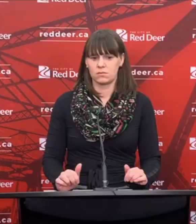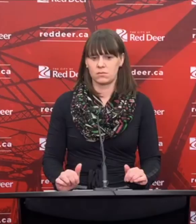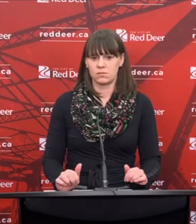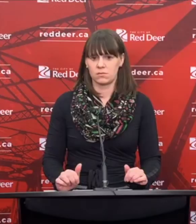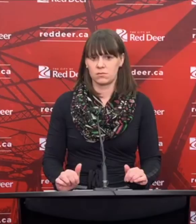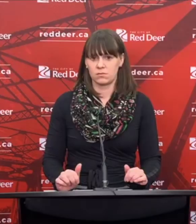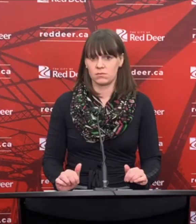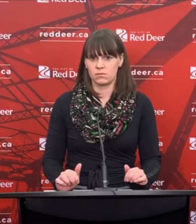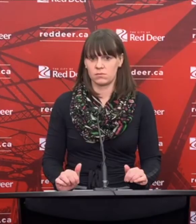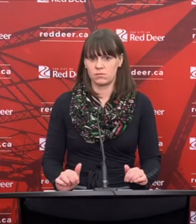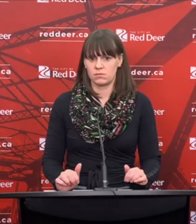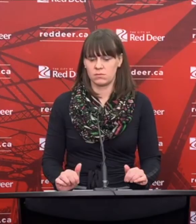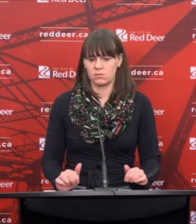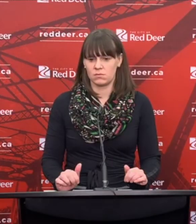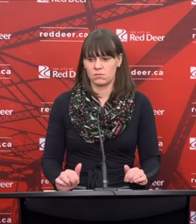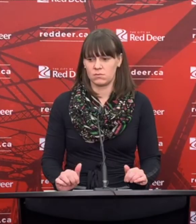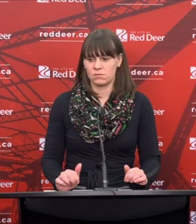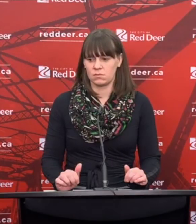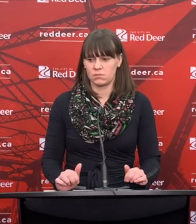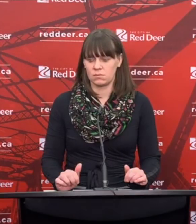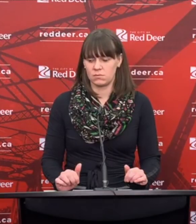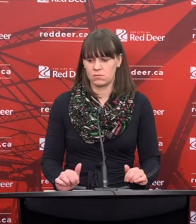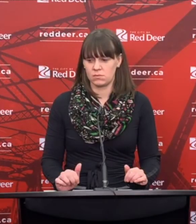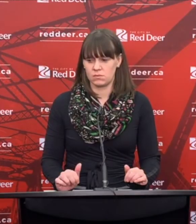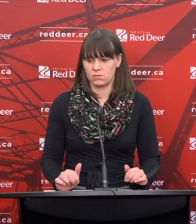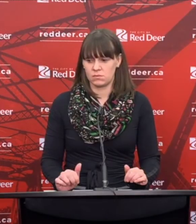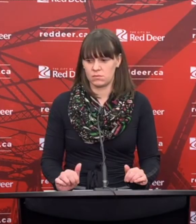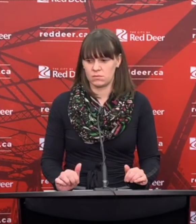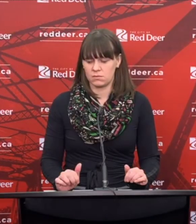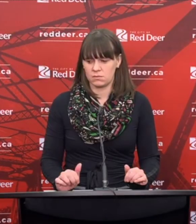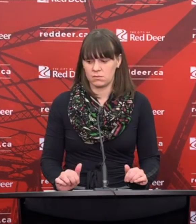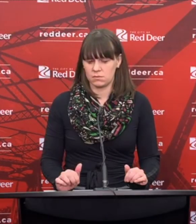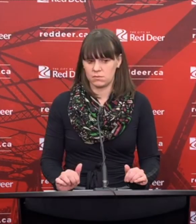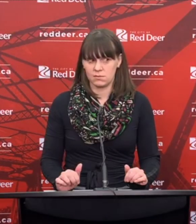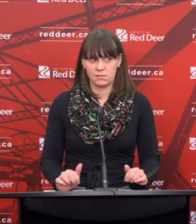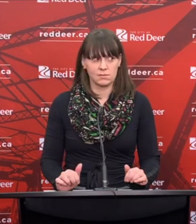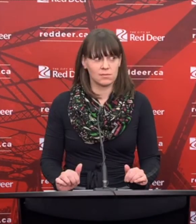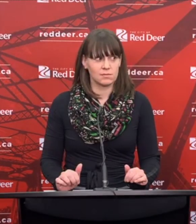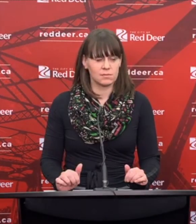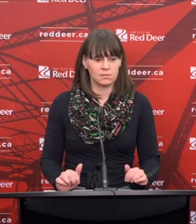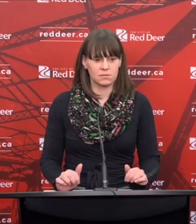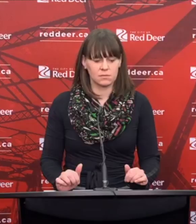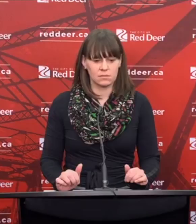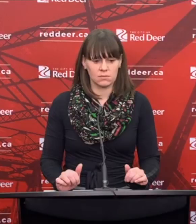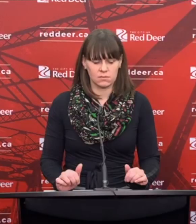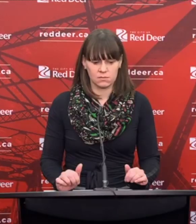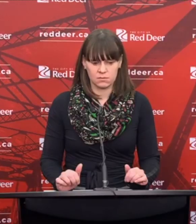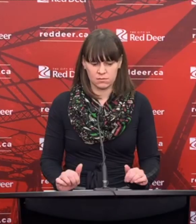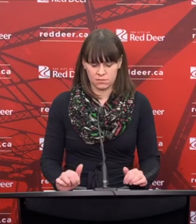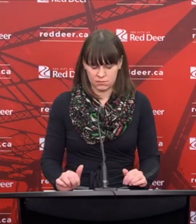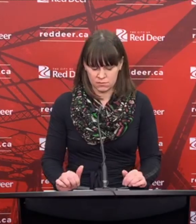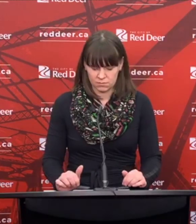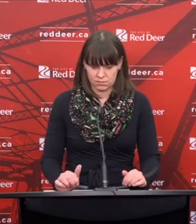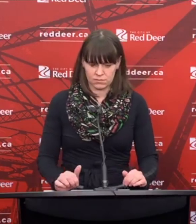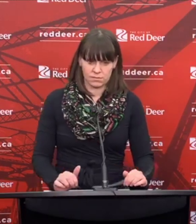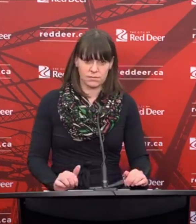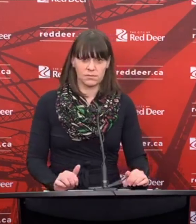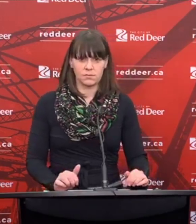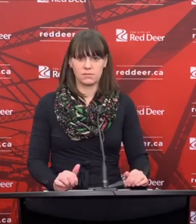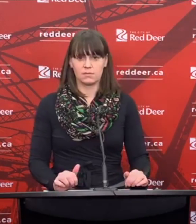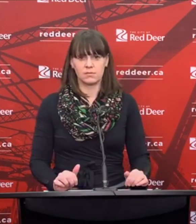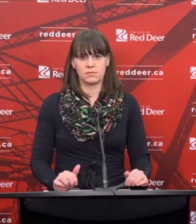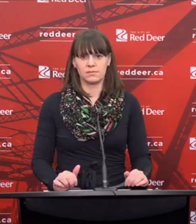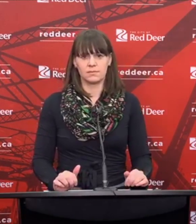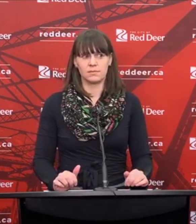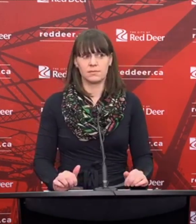We have Josh Hall from RD News now on the line. Hey Josh, do have any questions for us? I do have one question for you right now. Thank